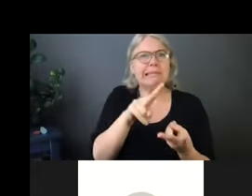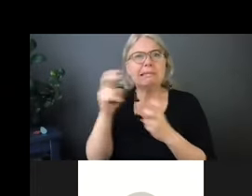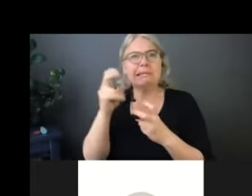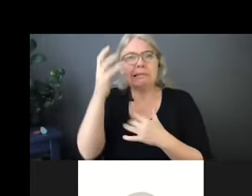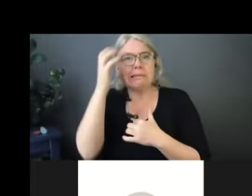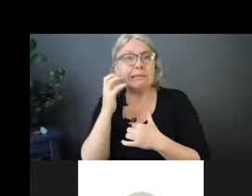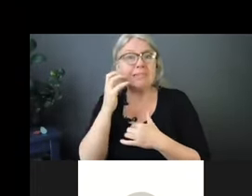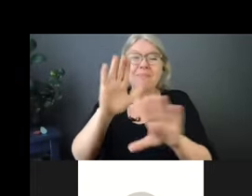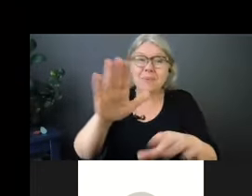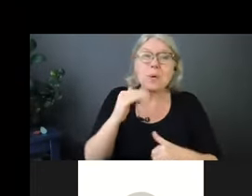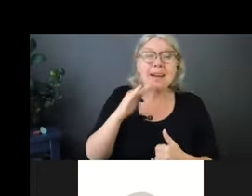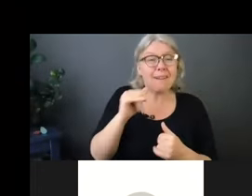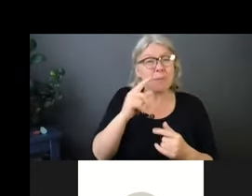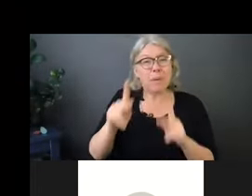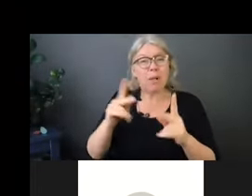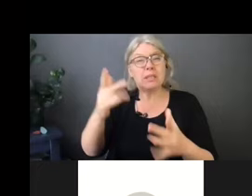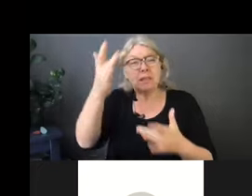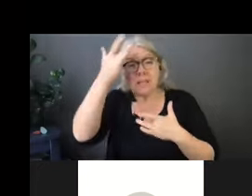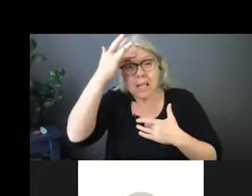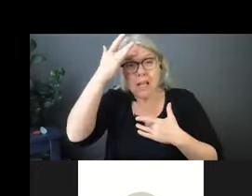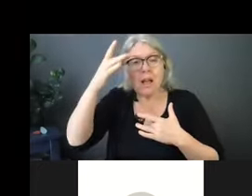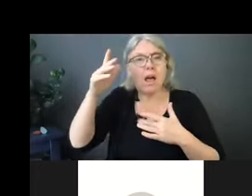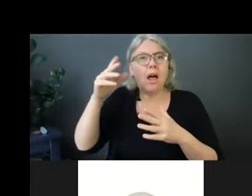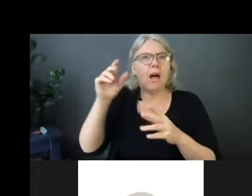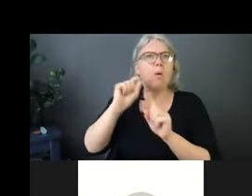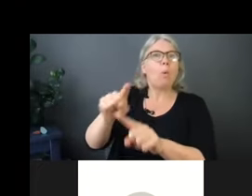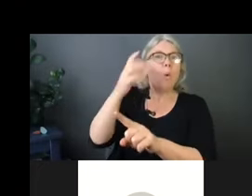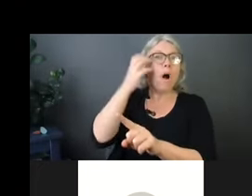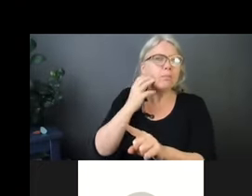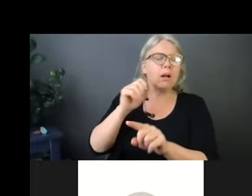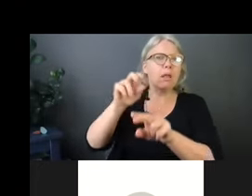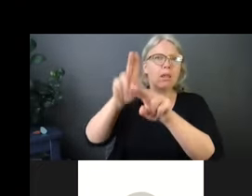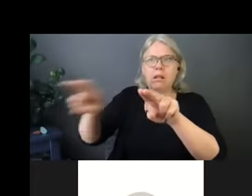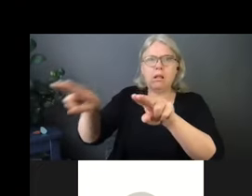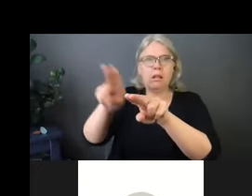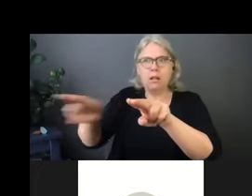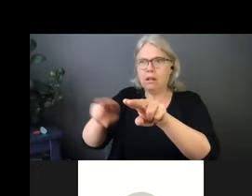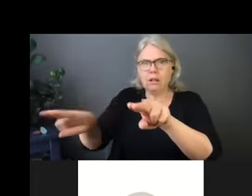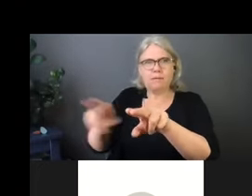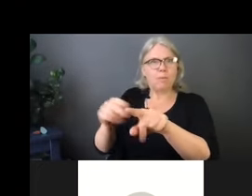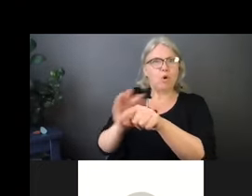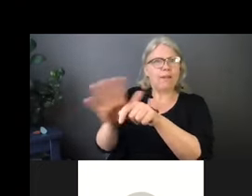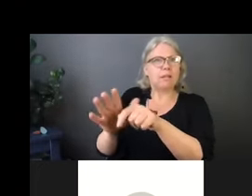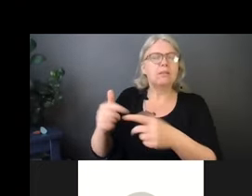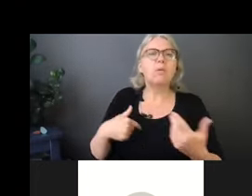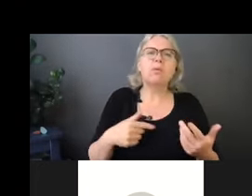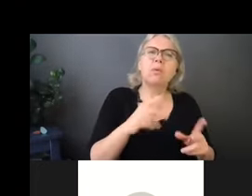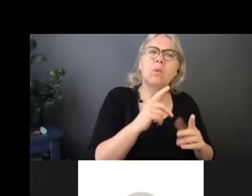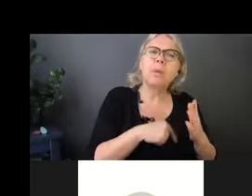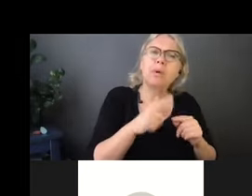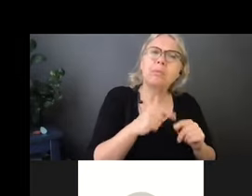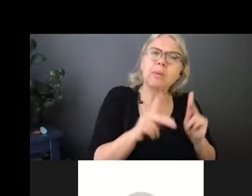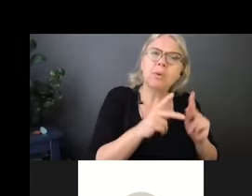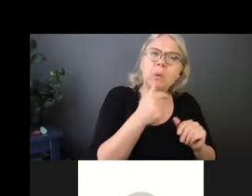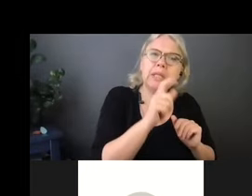up our ICU beds, now we don't have room for surgeries. And in the first wave, the second wave, people with cancer diagnoses